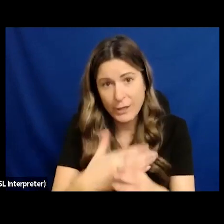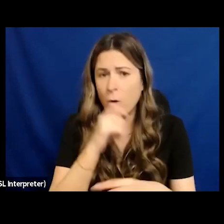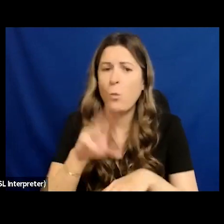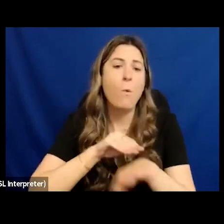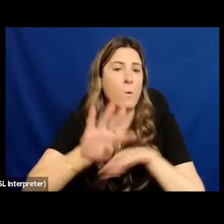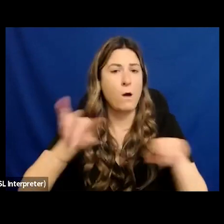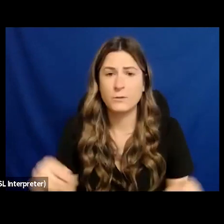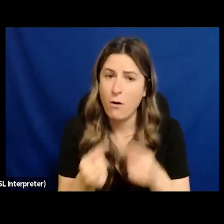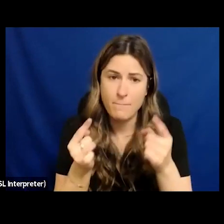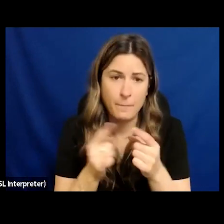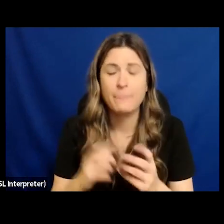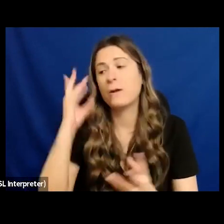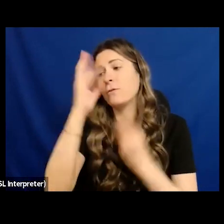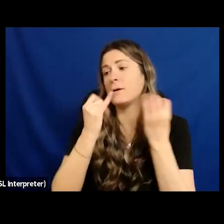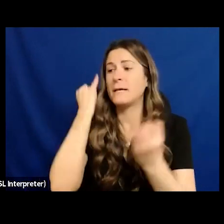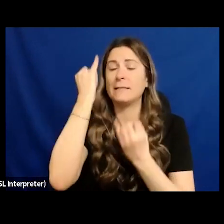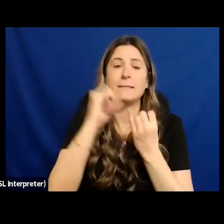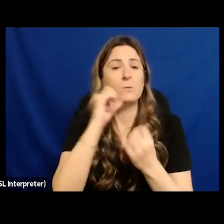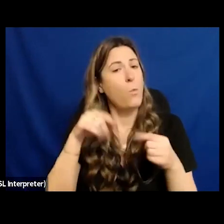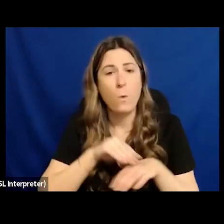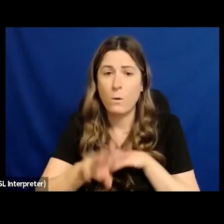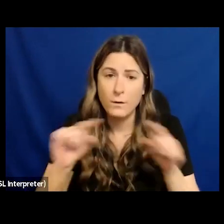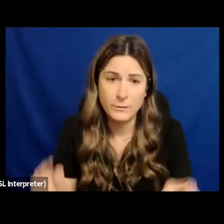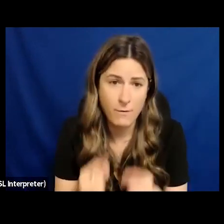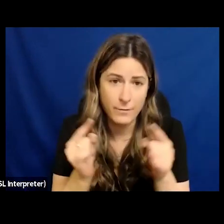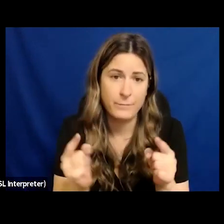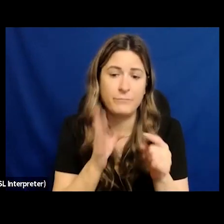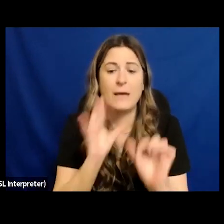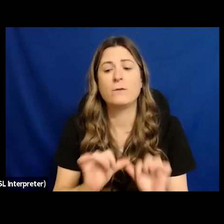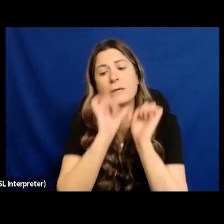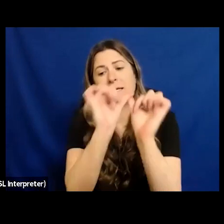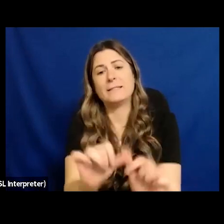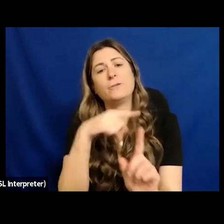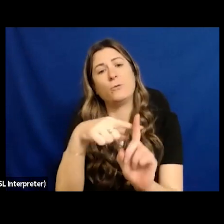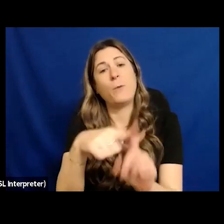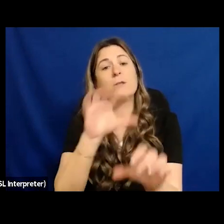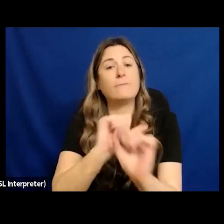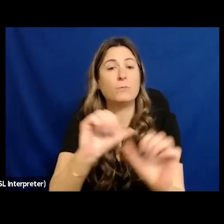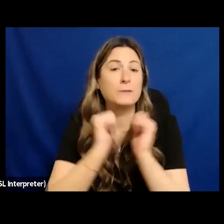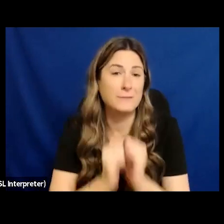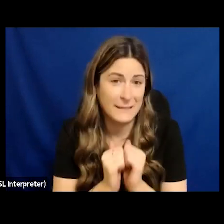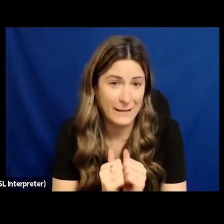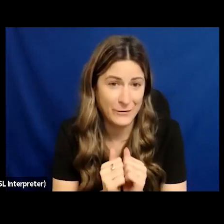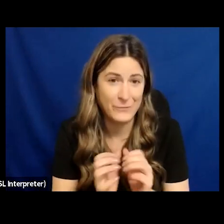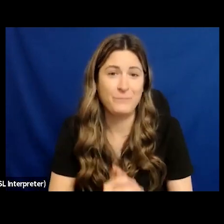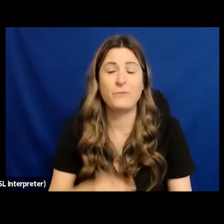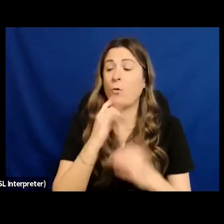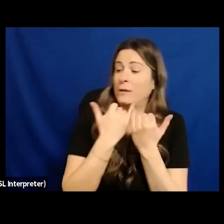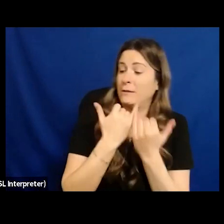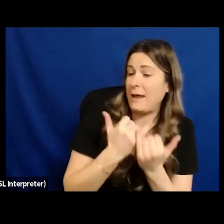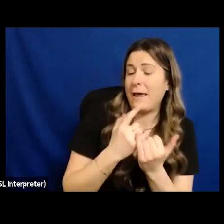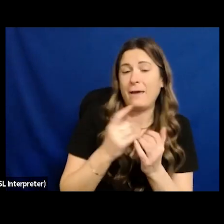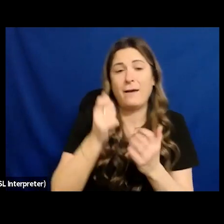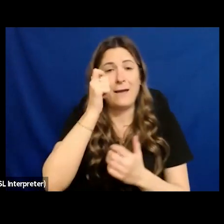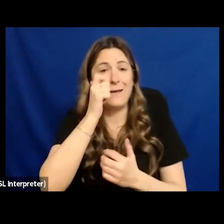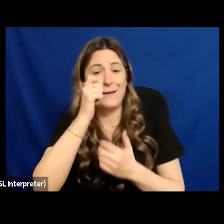harm and that we will be able to do good work together always for this and every day that we have to do that good work I often offer up